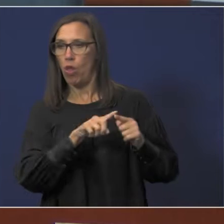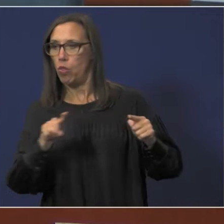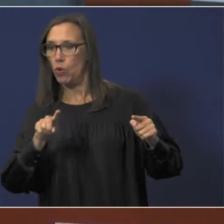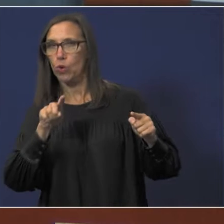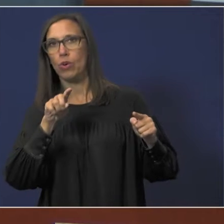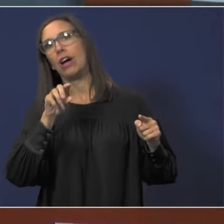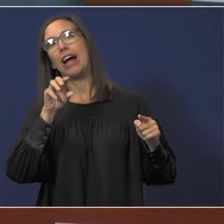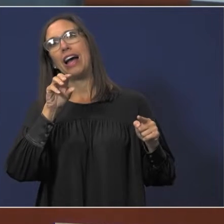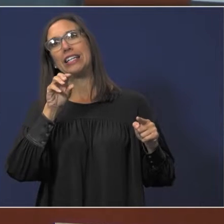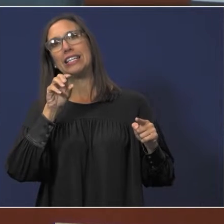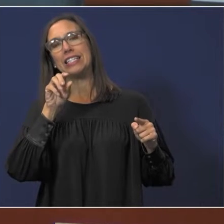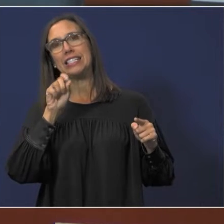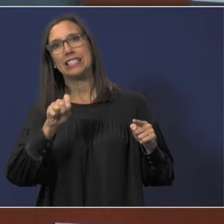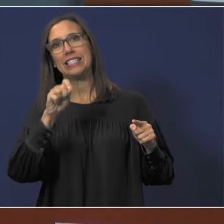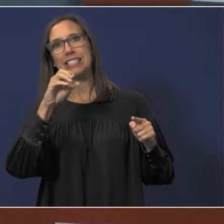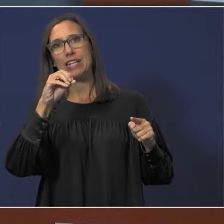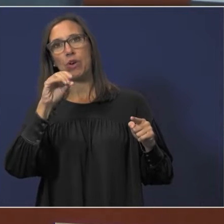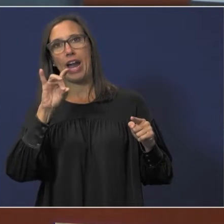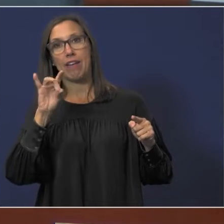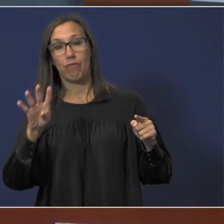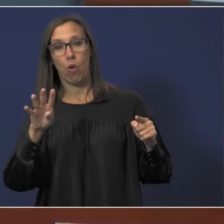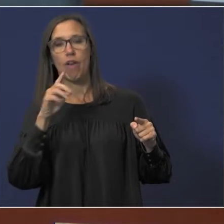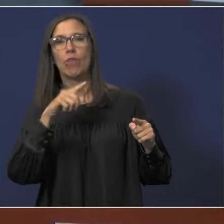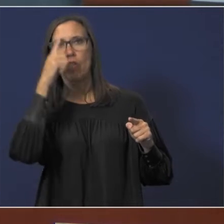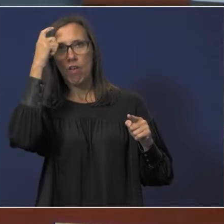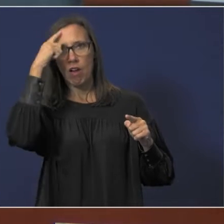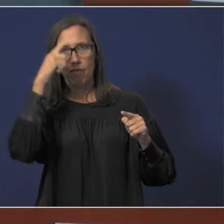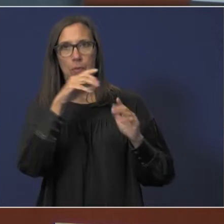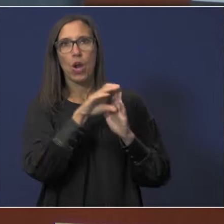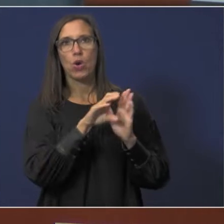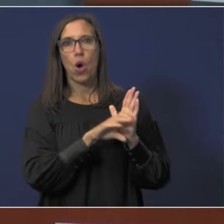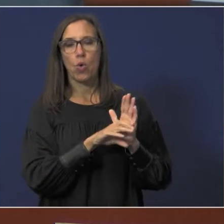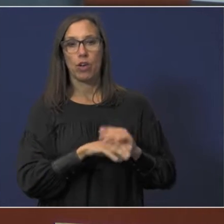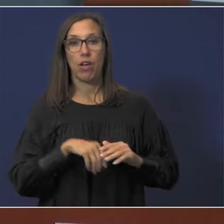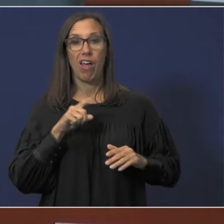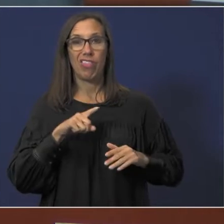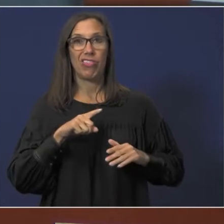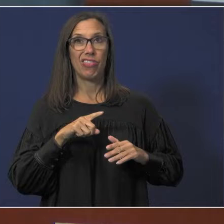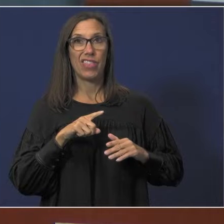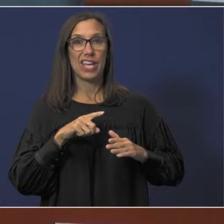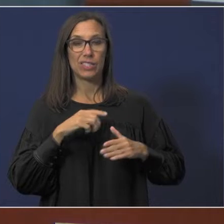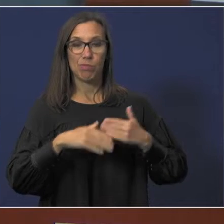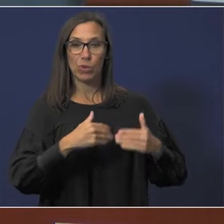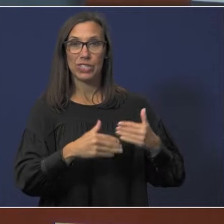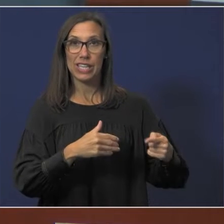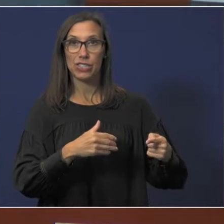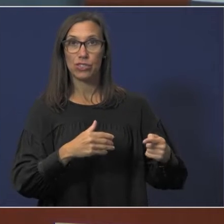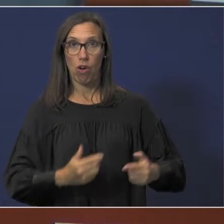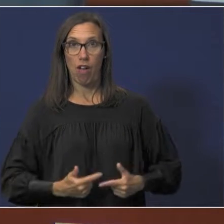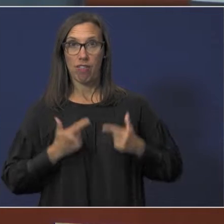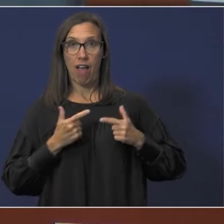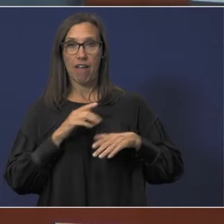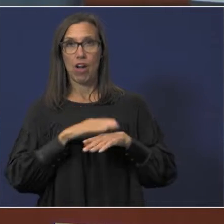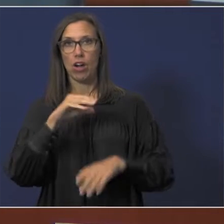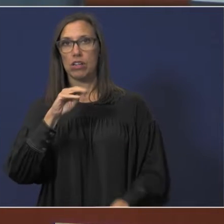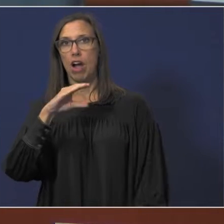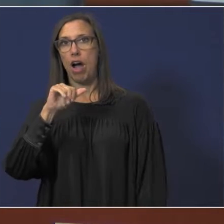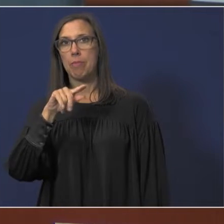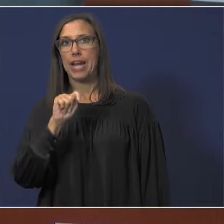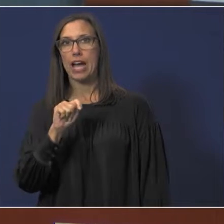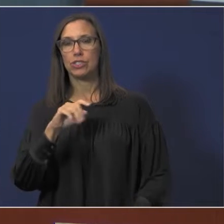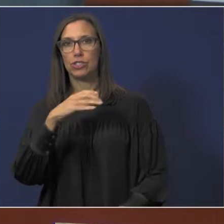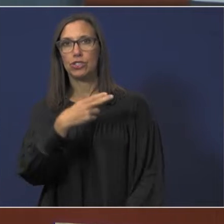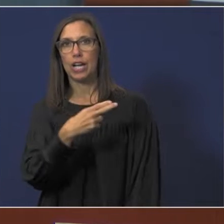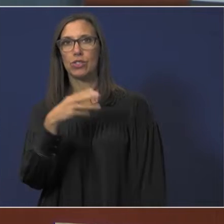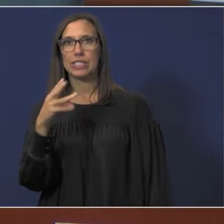.084 of the Texas Government Code. These proceedings are airing live on Comcast Channel 16